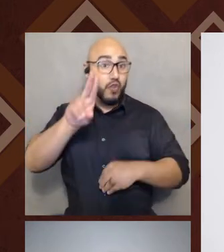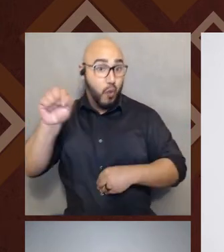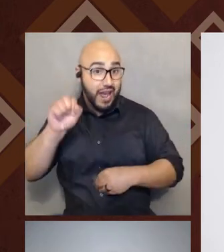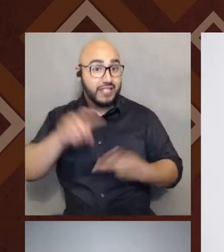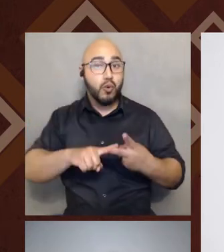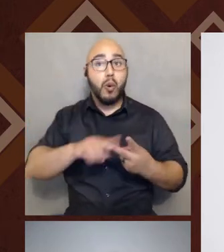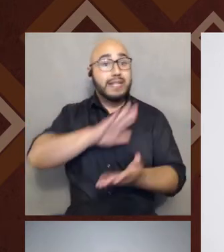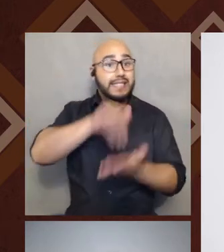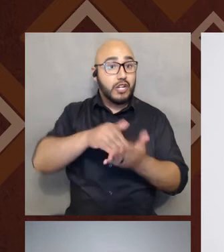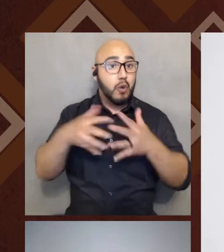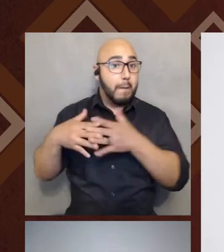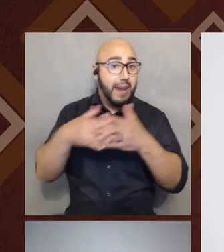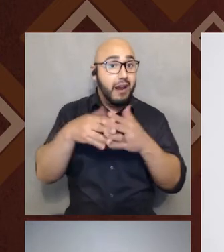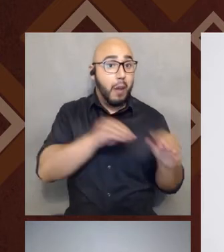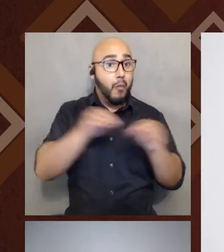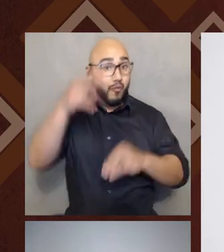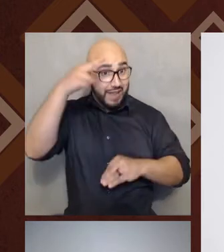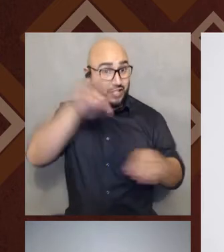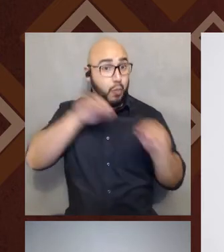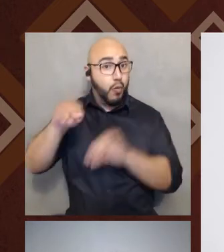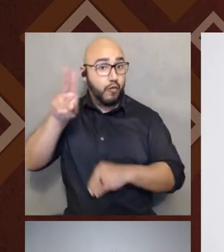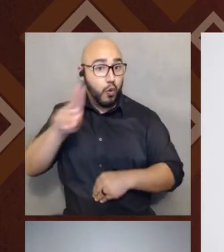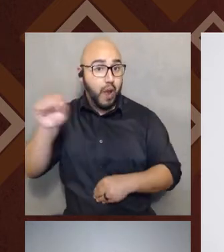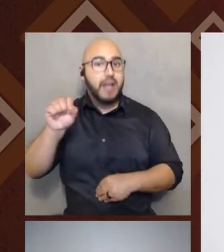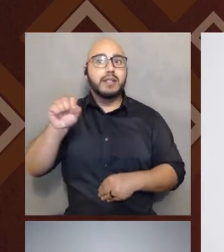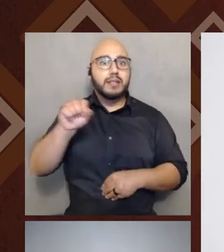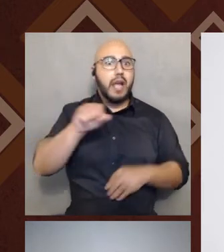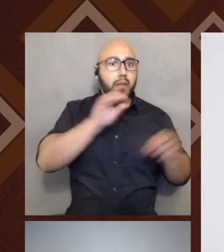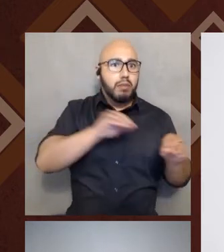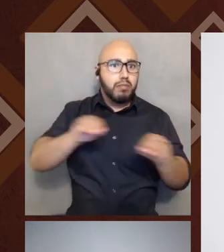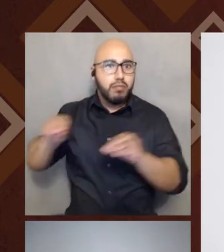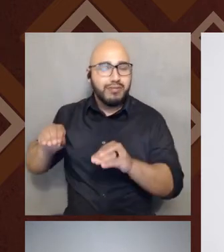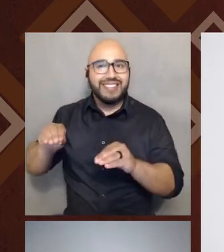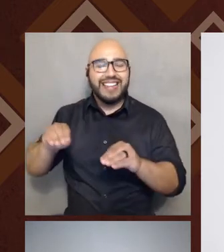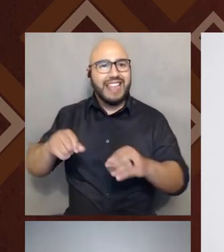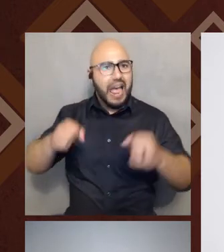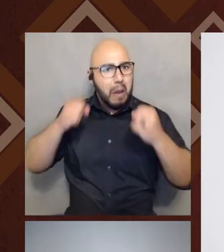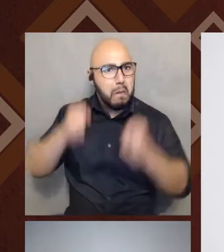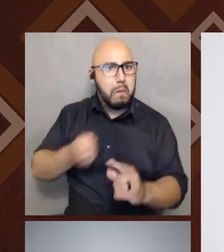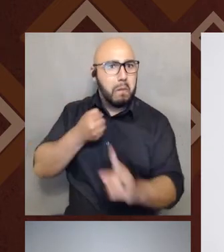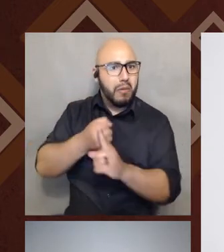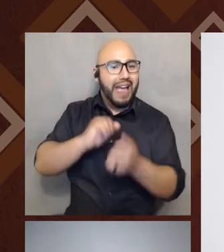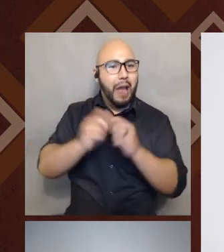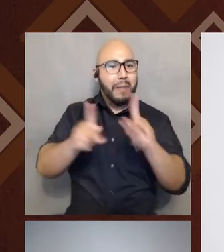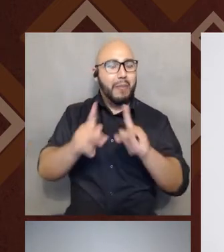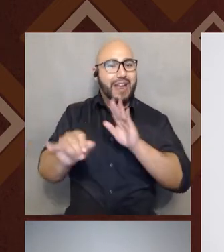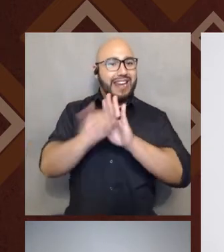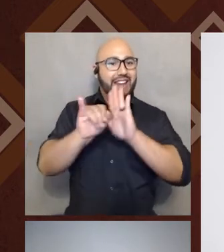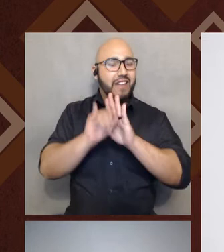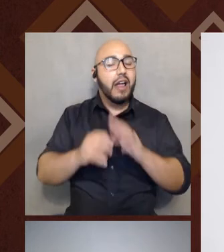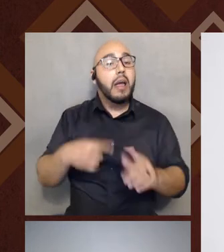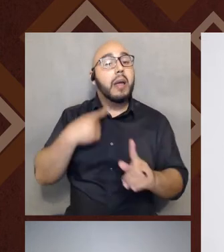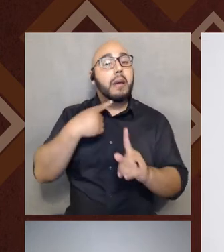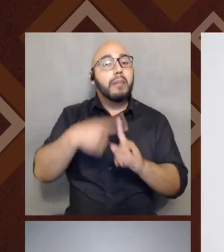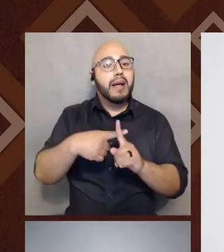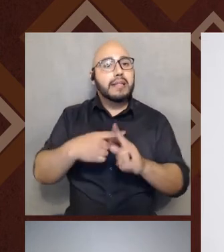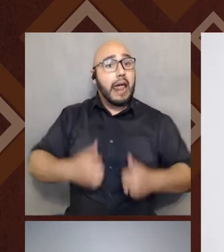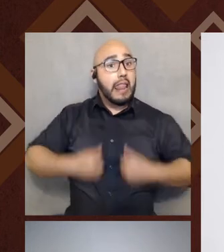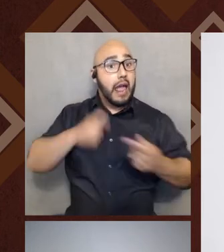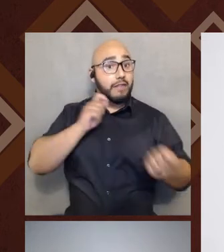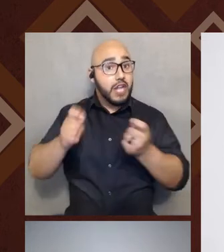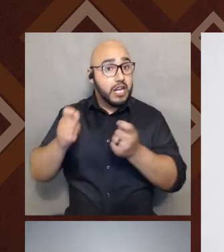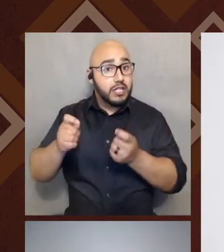impact how folks view themselves, what they say about themselves, how they identify. Then you have things like life changes, right? So